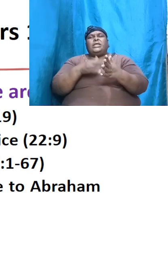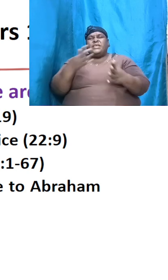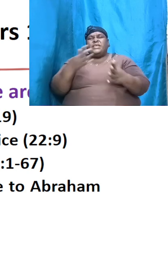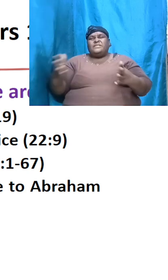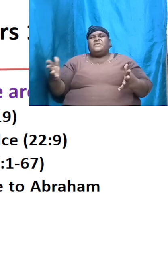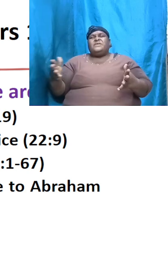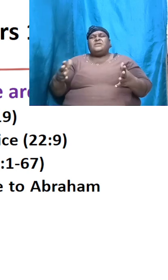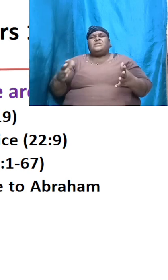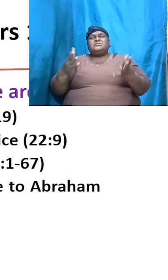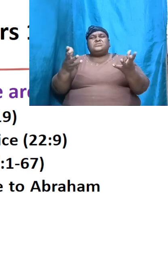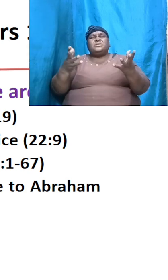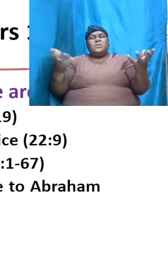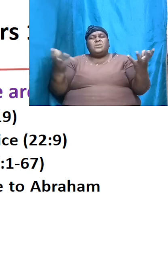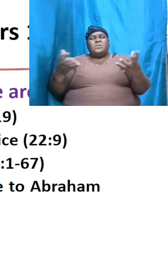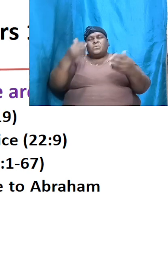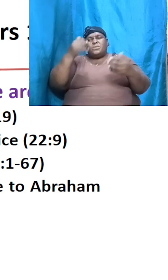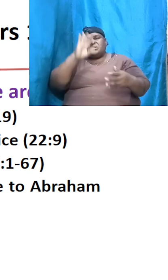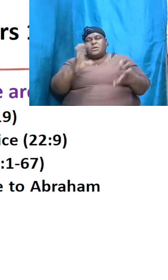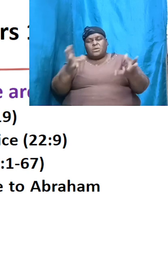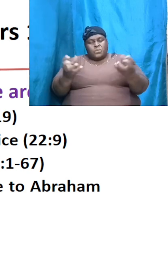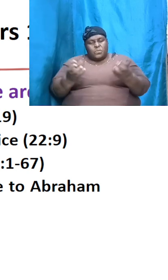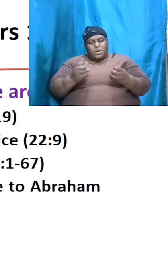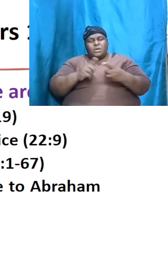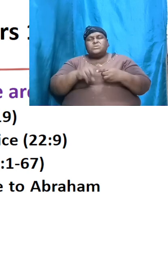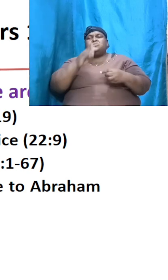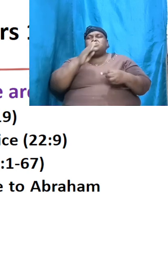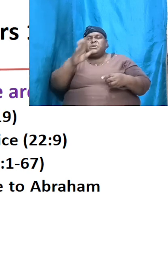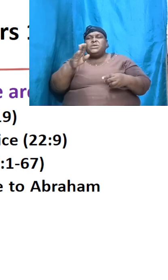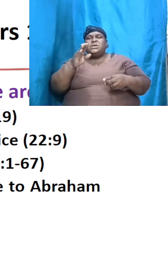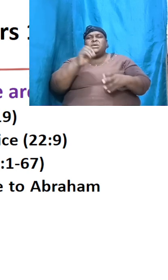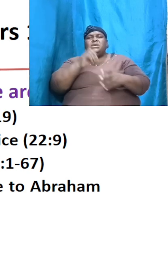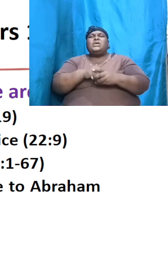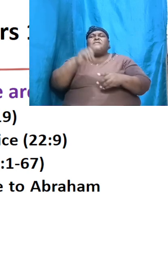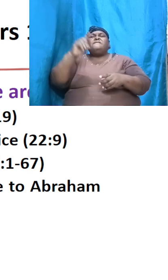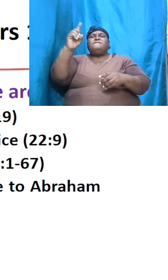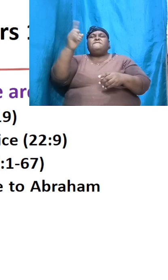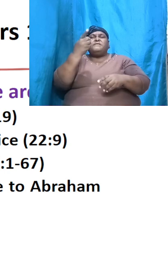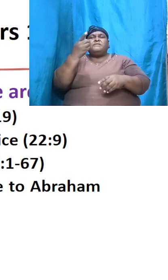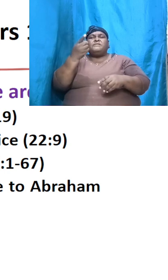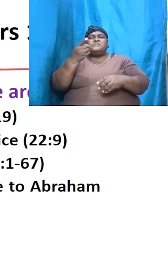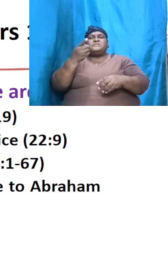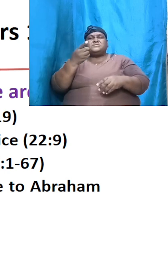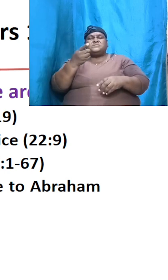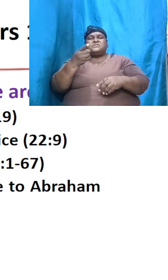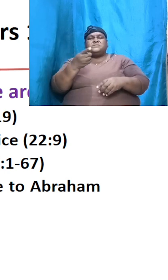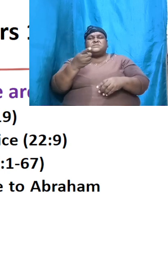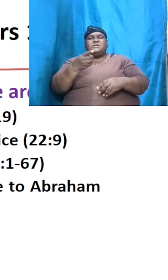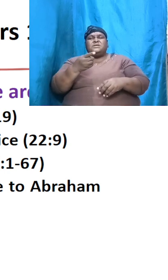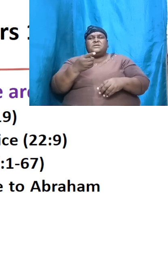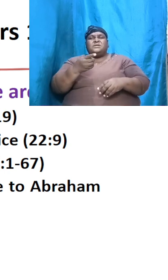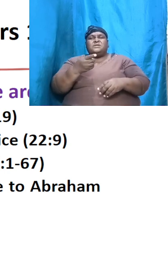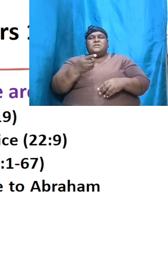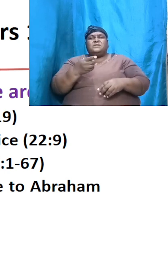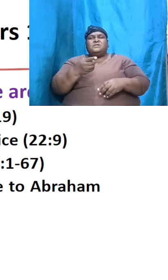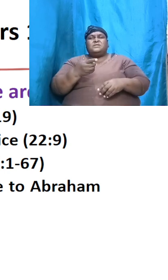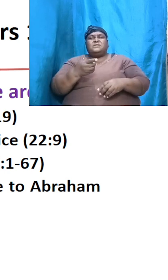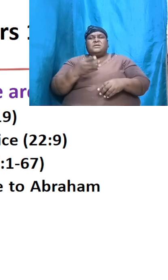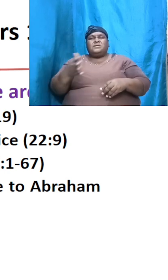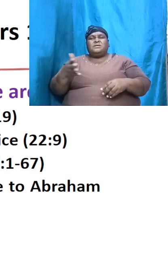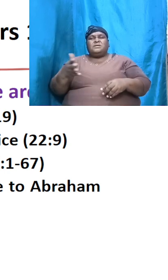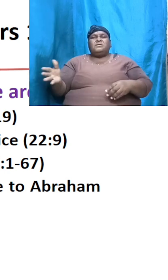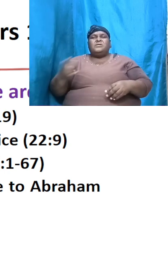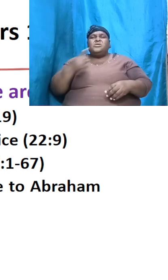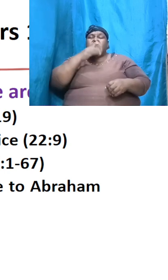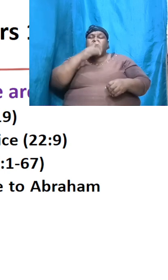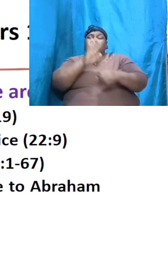God wanted it to be in the first instance right the Bible tells us and the promise was